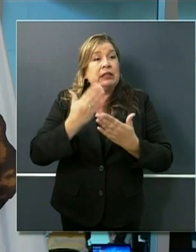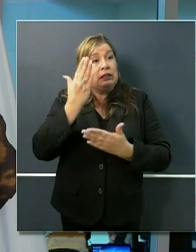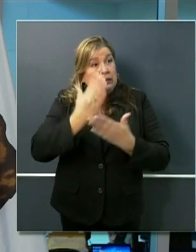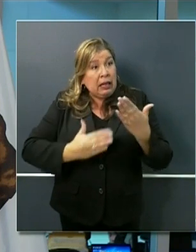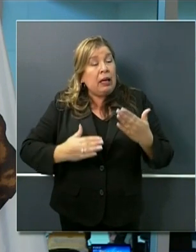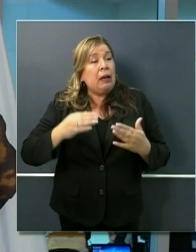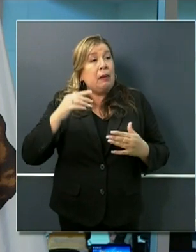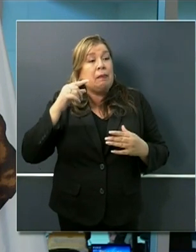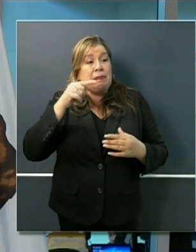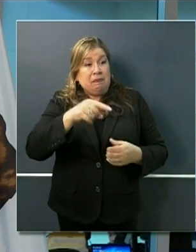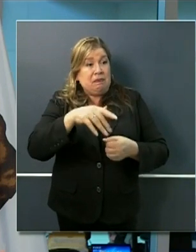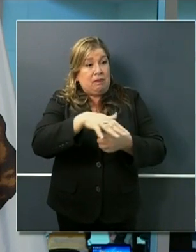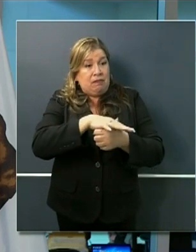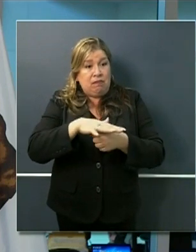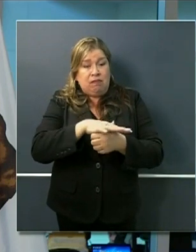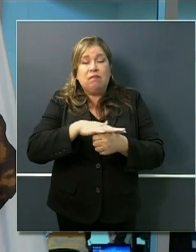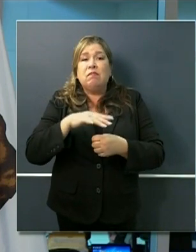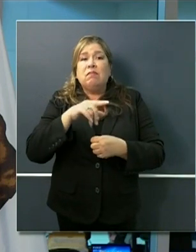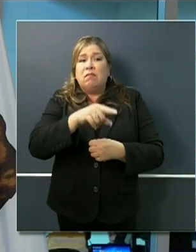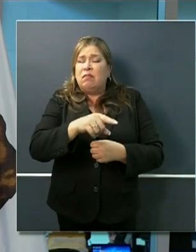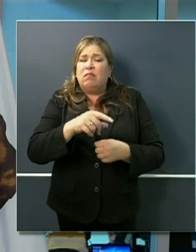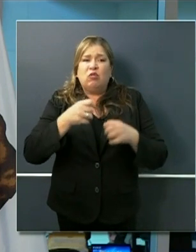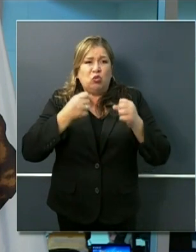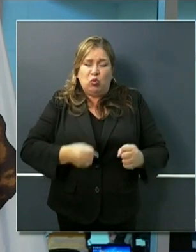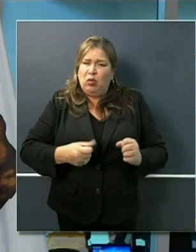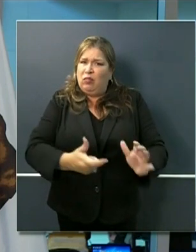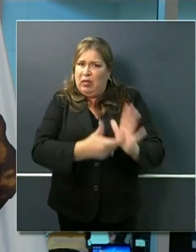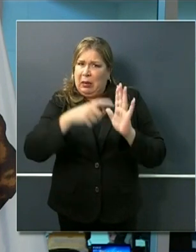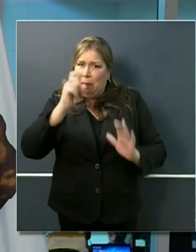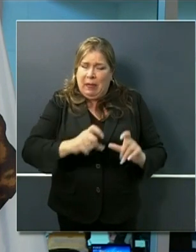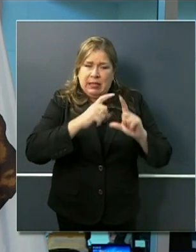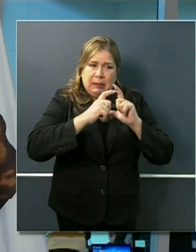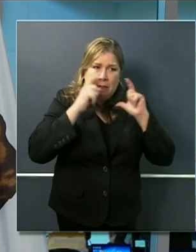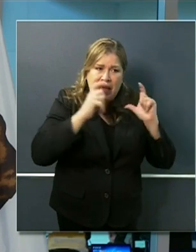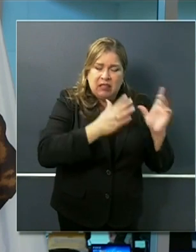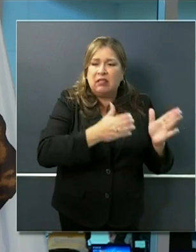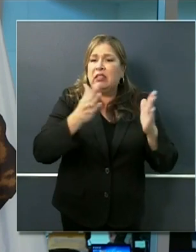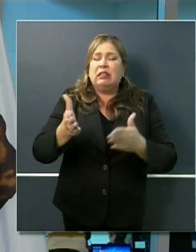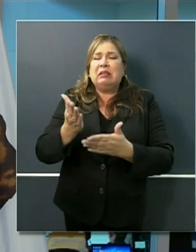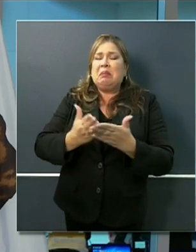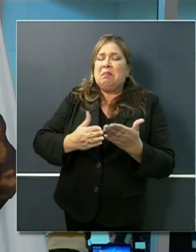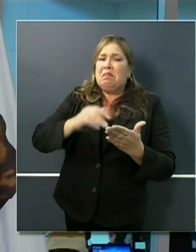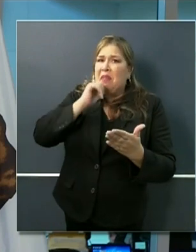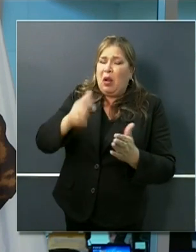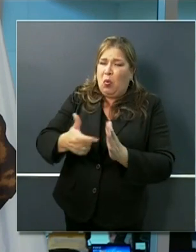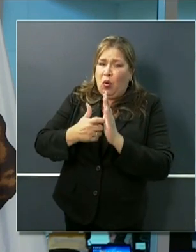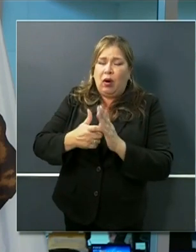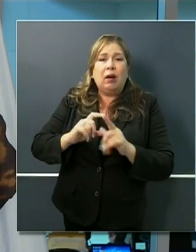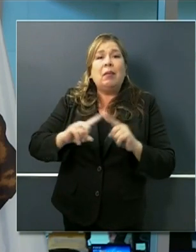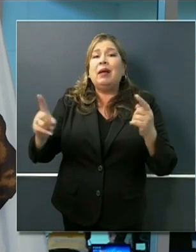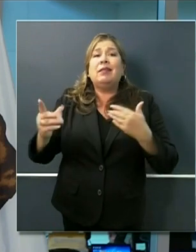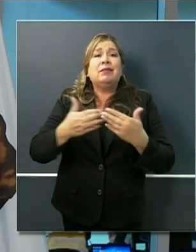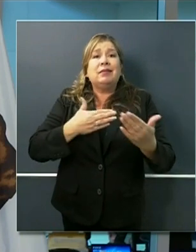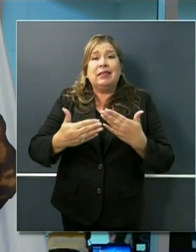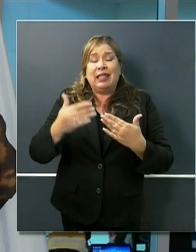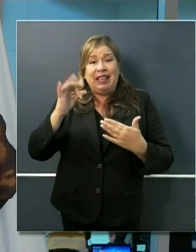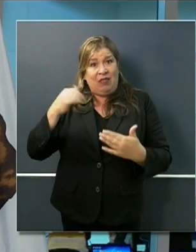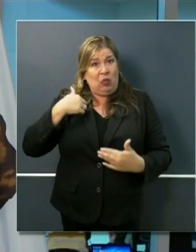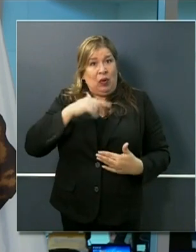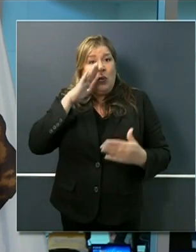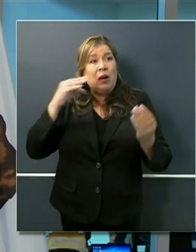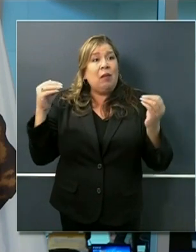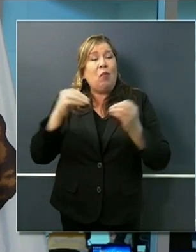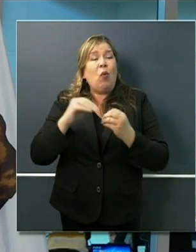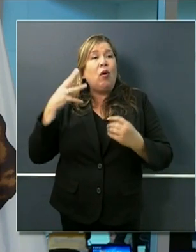them in have had much stronger recommendations about using them but as we spend more time in the public it becomes even more important that we